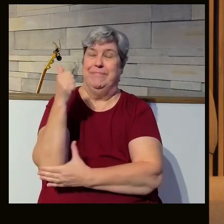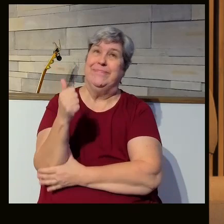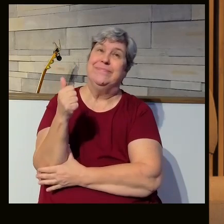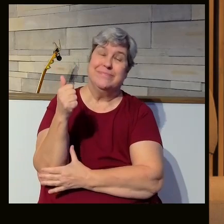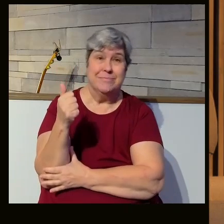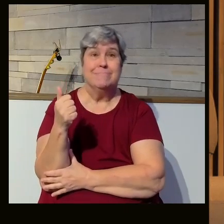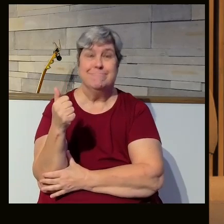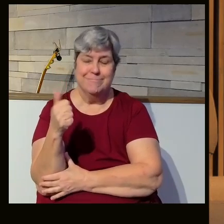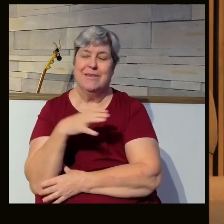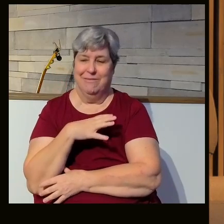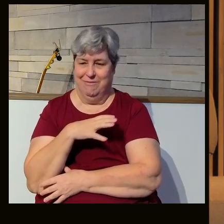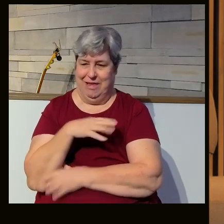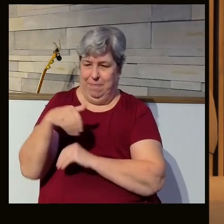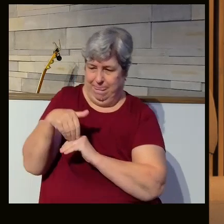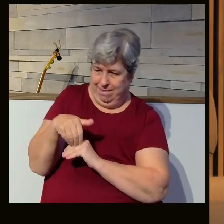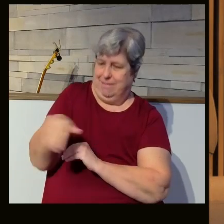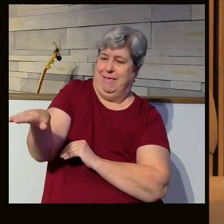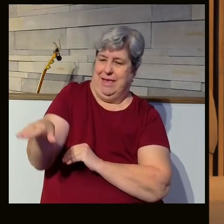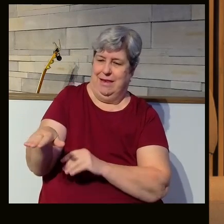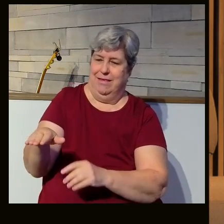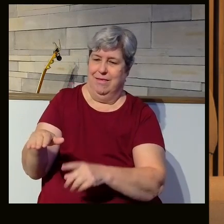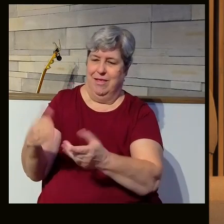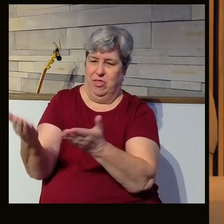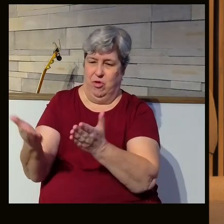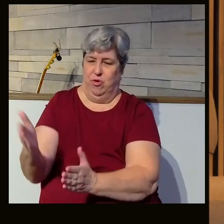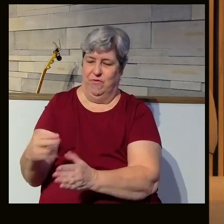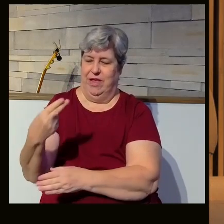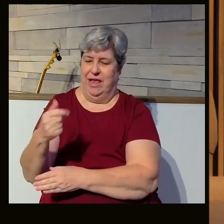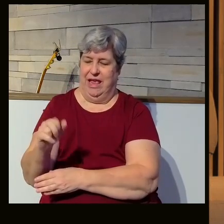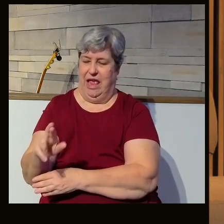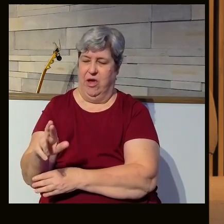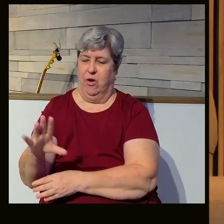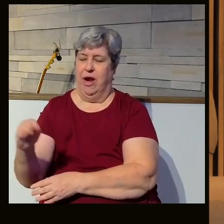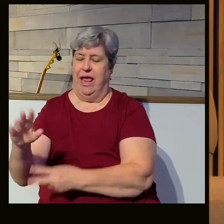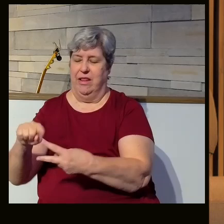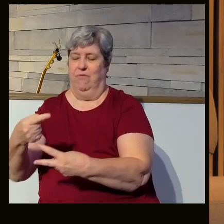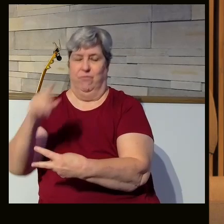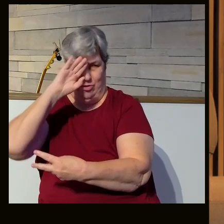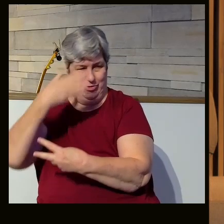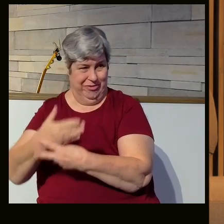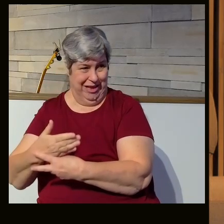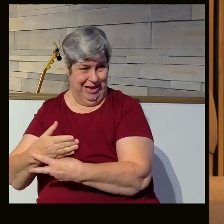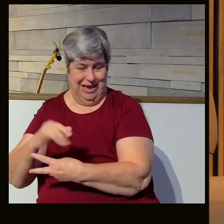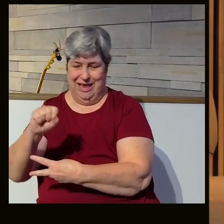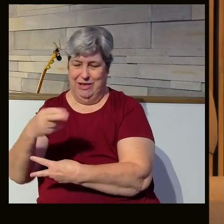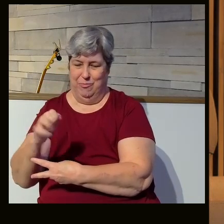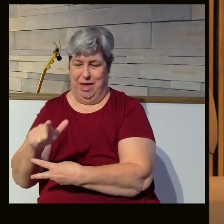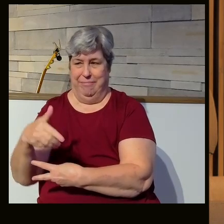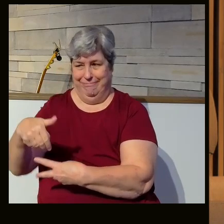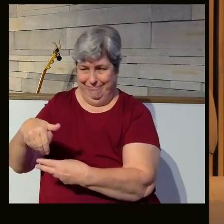sends out Hagar, his oldest son with her, Ishmael.